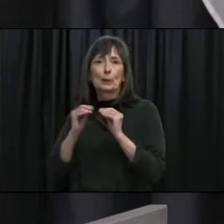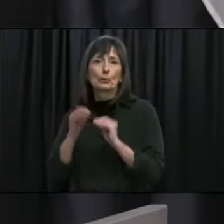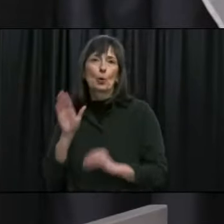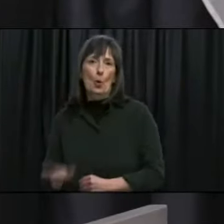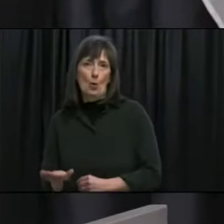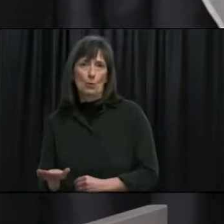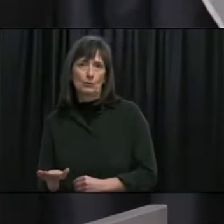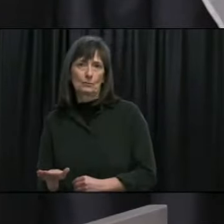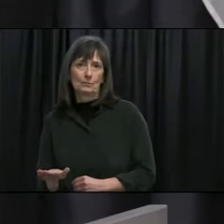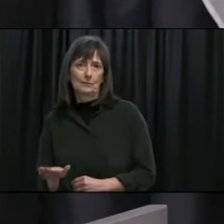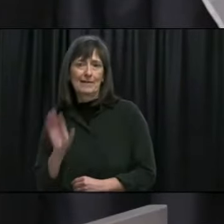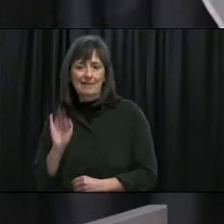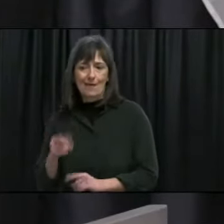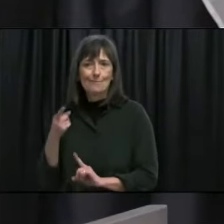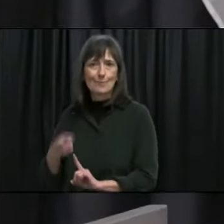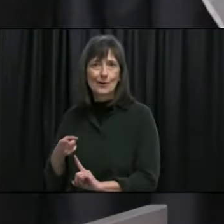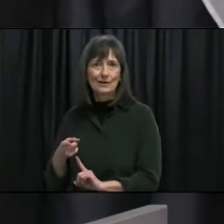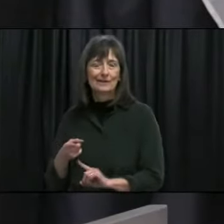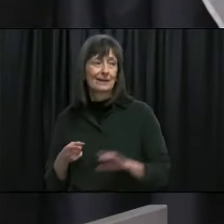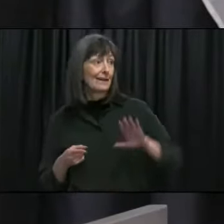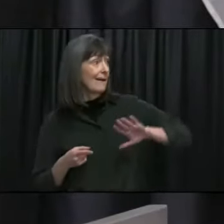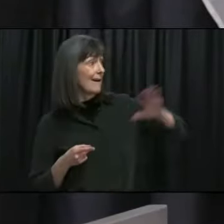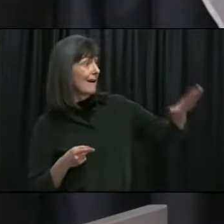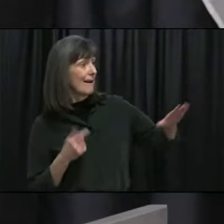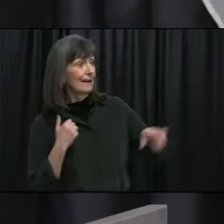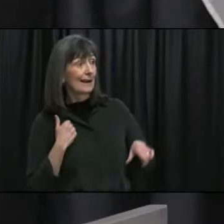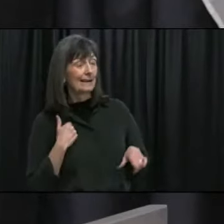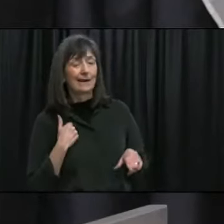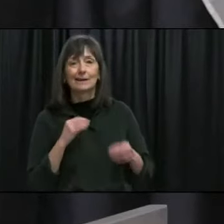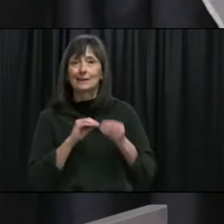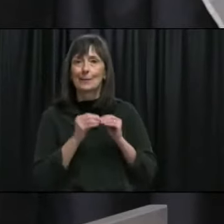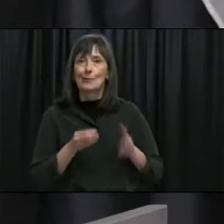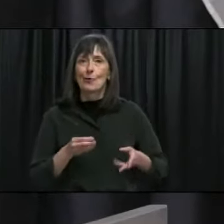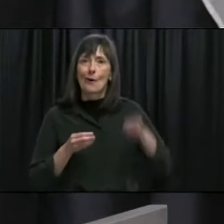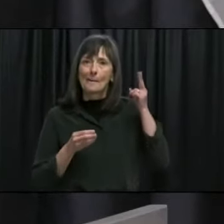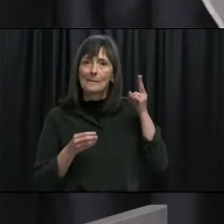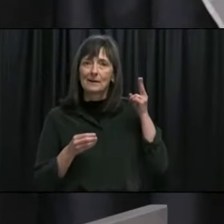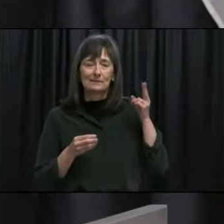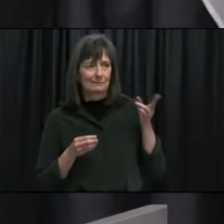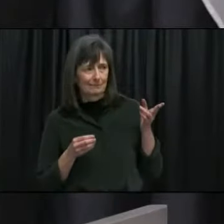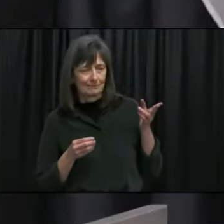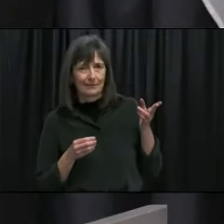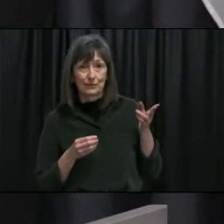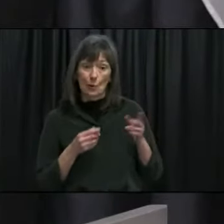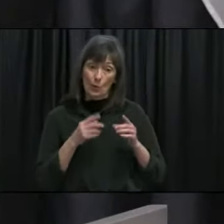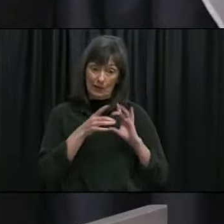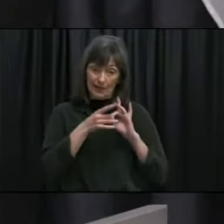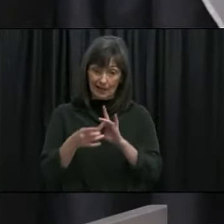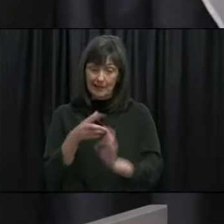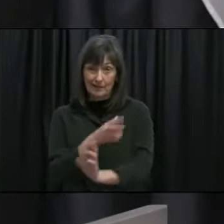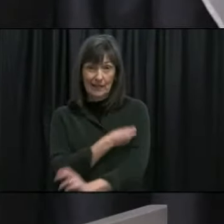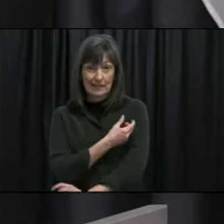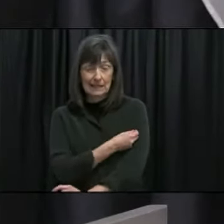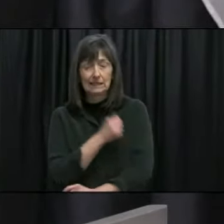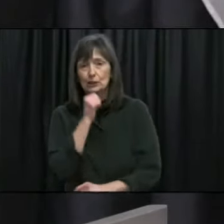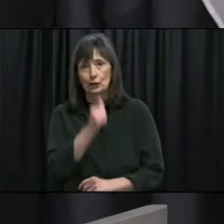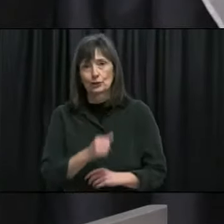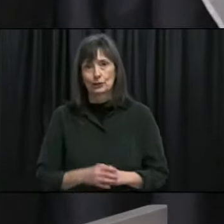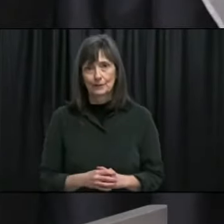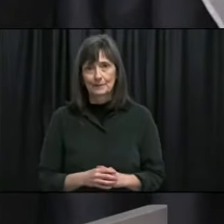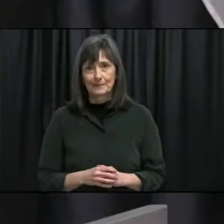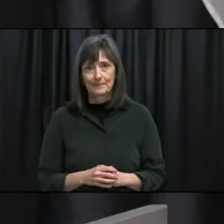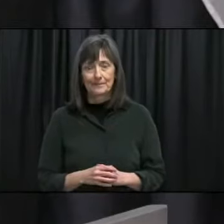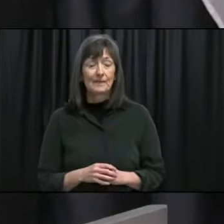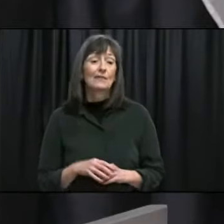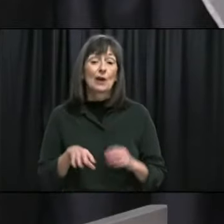travel within the Atlantic bubble if we do go there but when we're talking about elsewhere we still need to consider